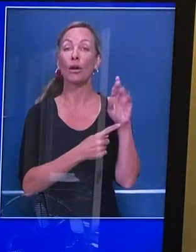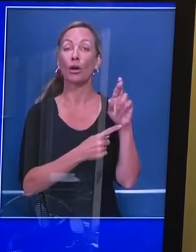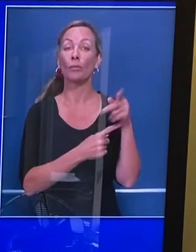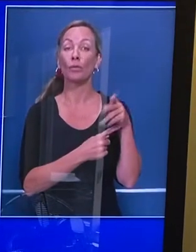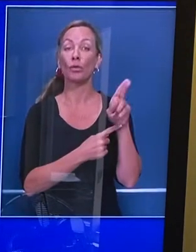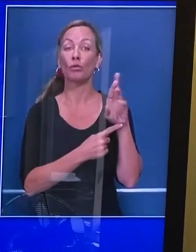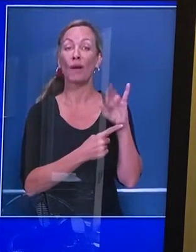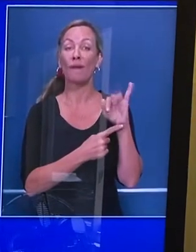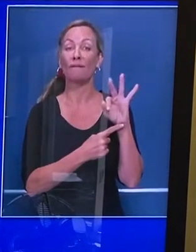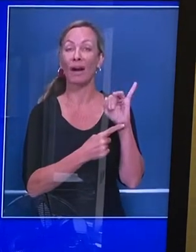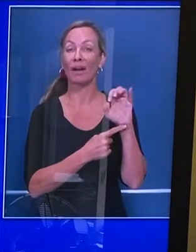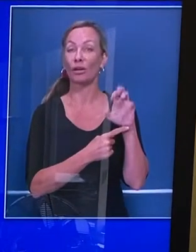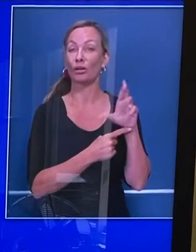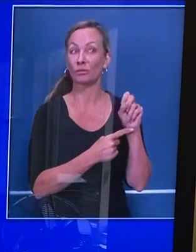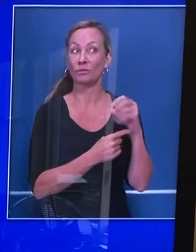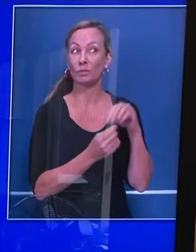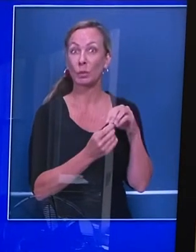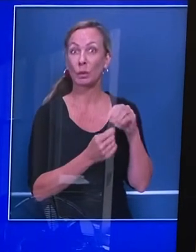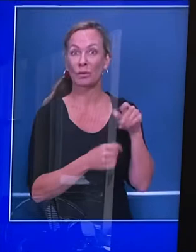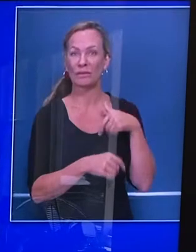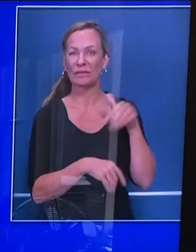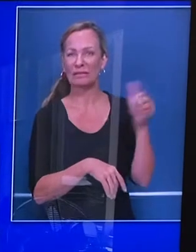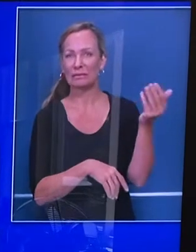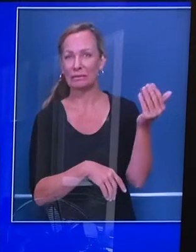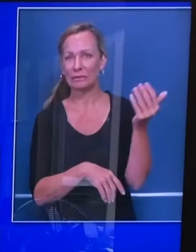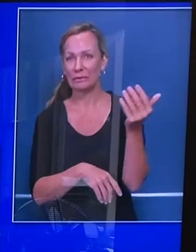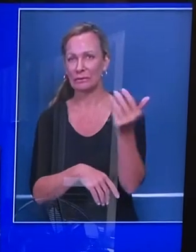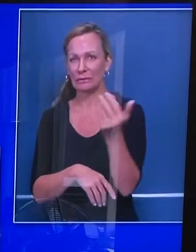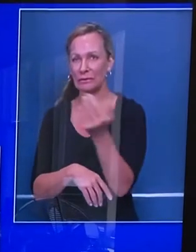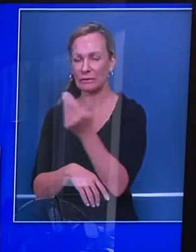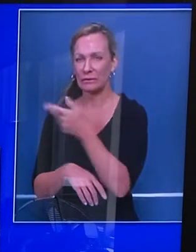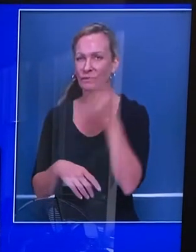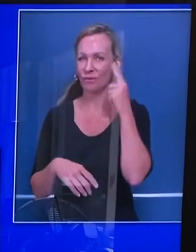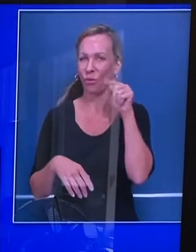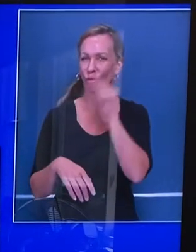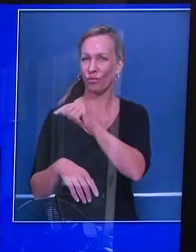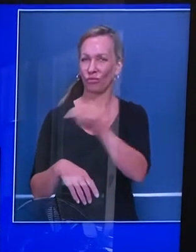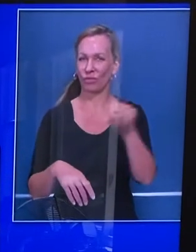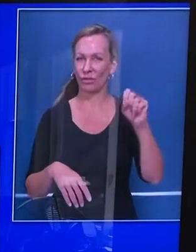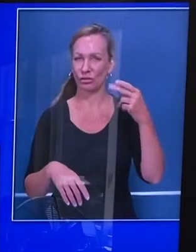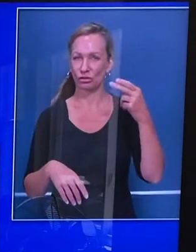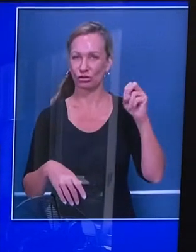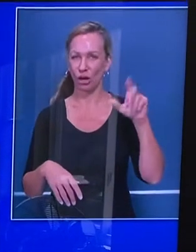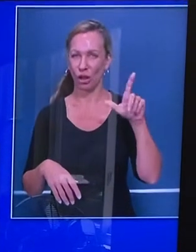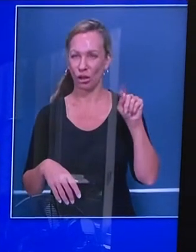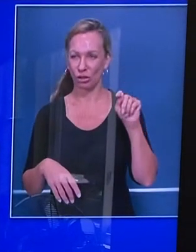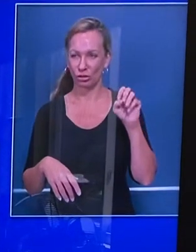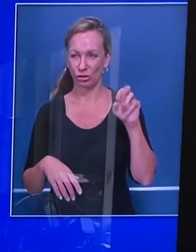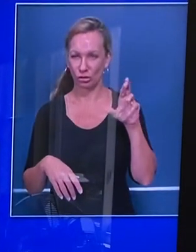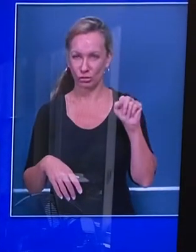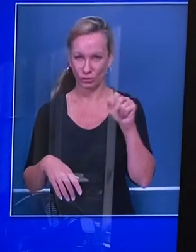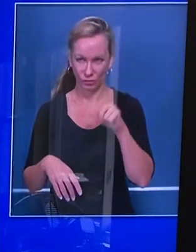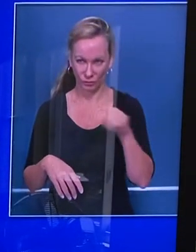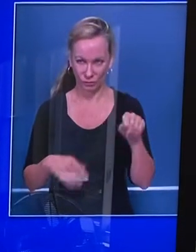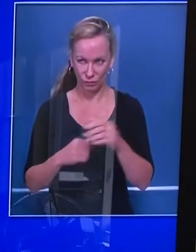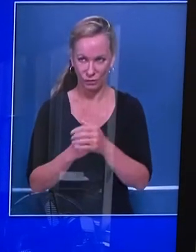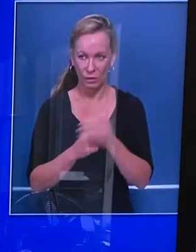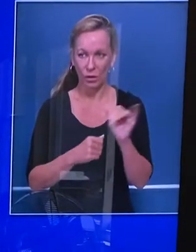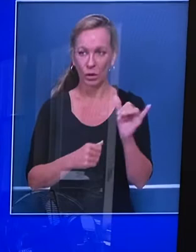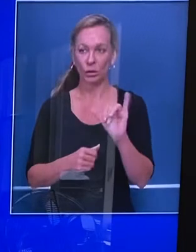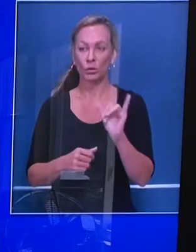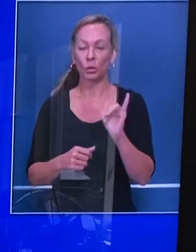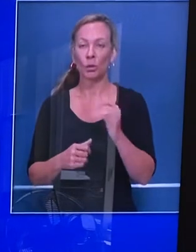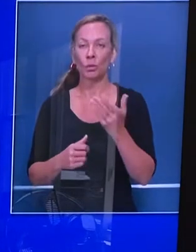we just bringing people into congregate facilities. We're also bringing people into non-congregate settings. In fact, the majority